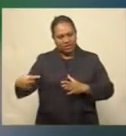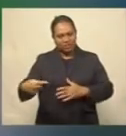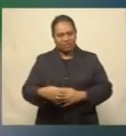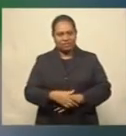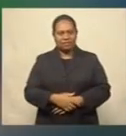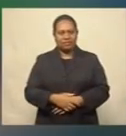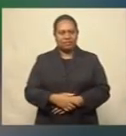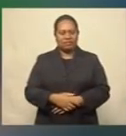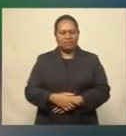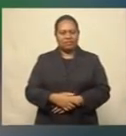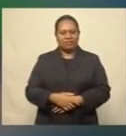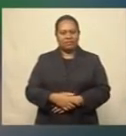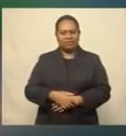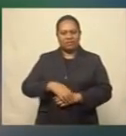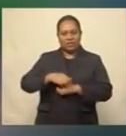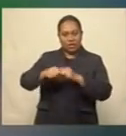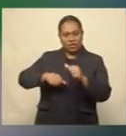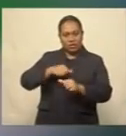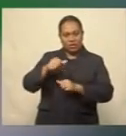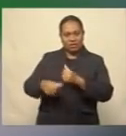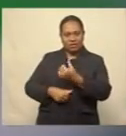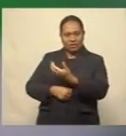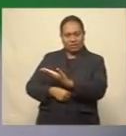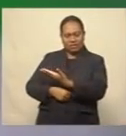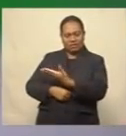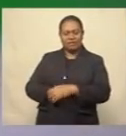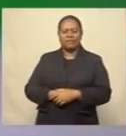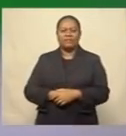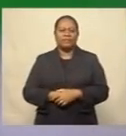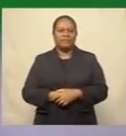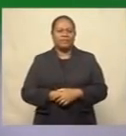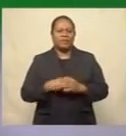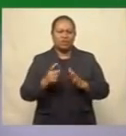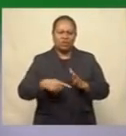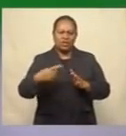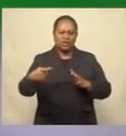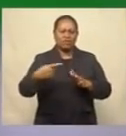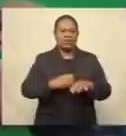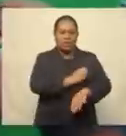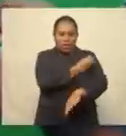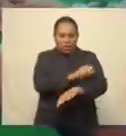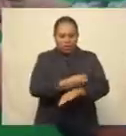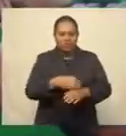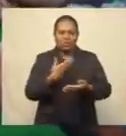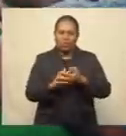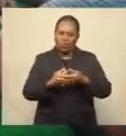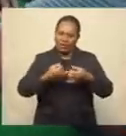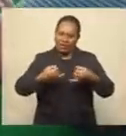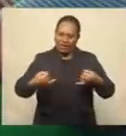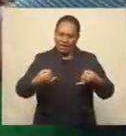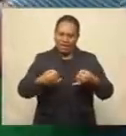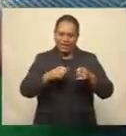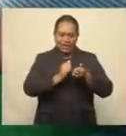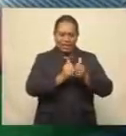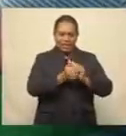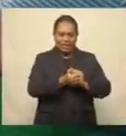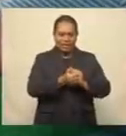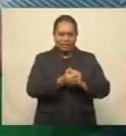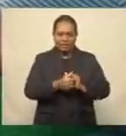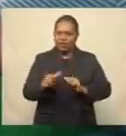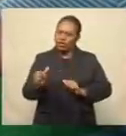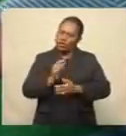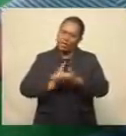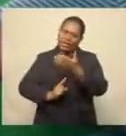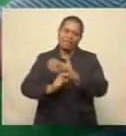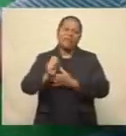The association and its lifters are gearing up for the Oceania Online League which is to take place